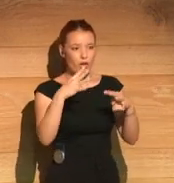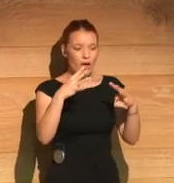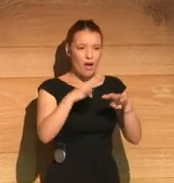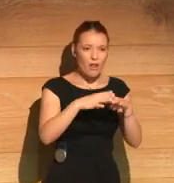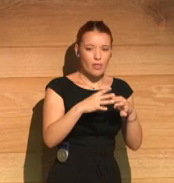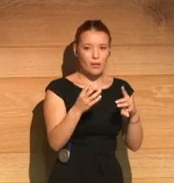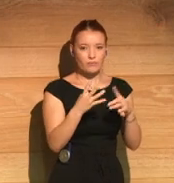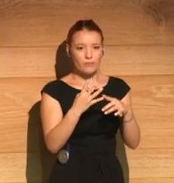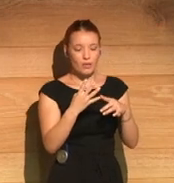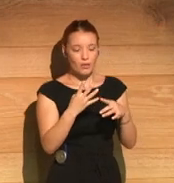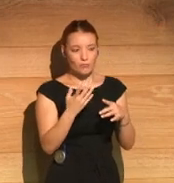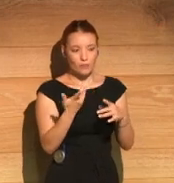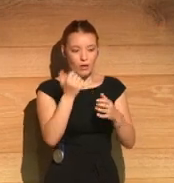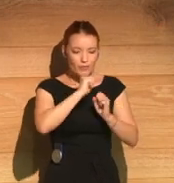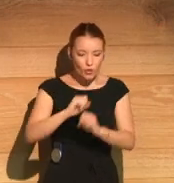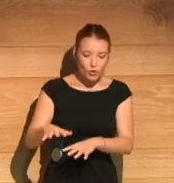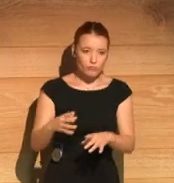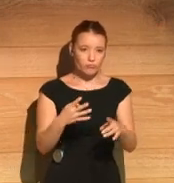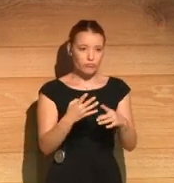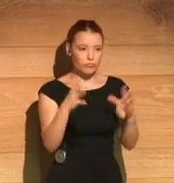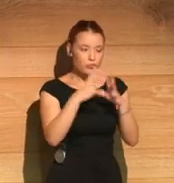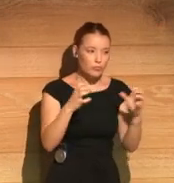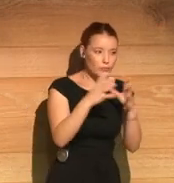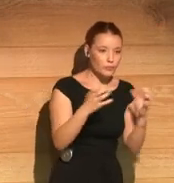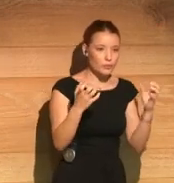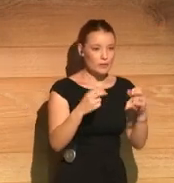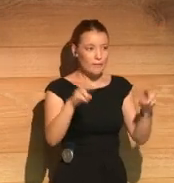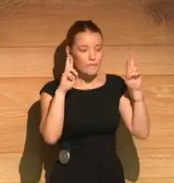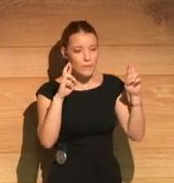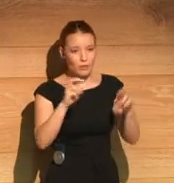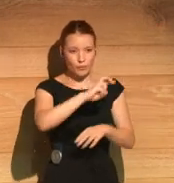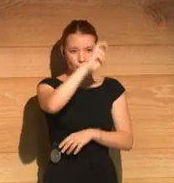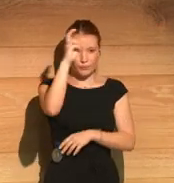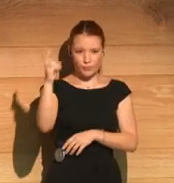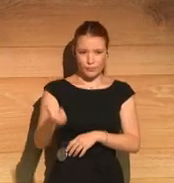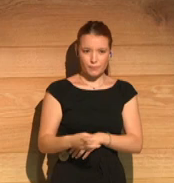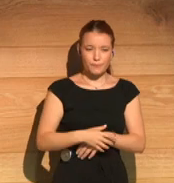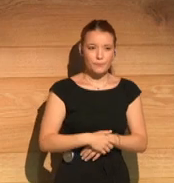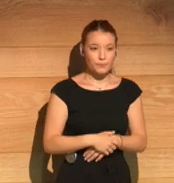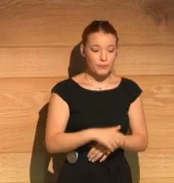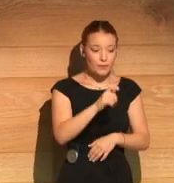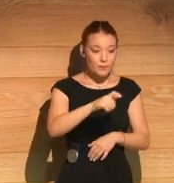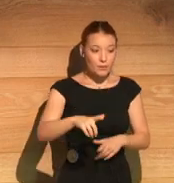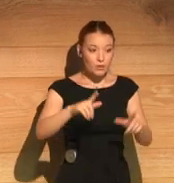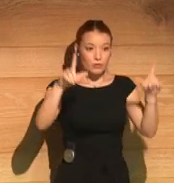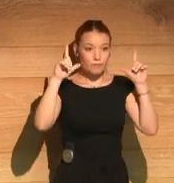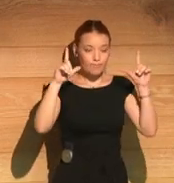There's betrayals, abandonment, and great hope. The characters